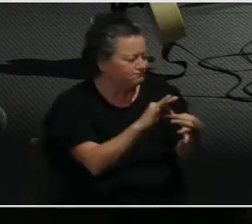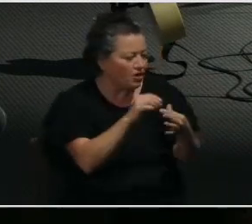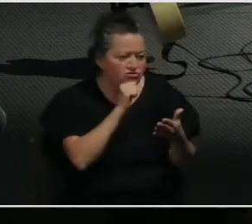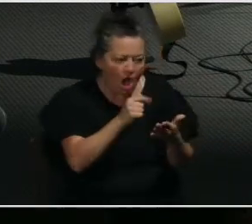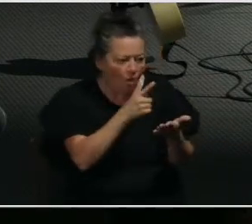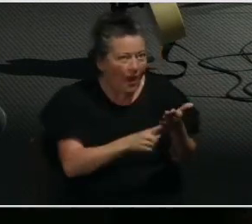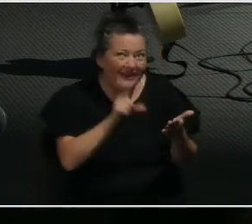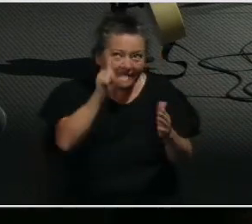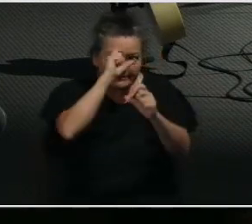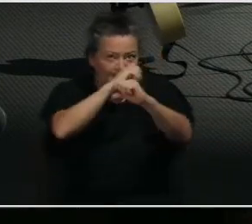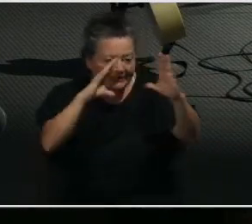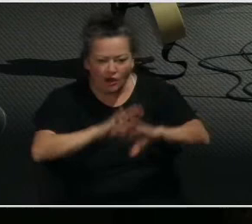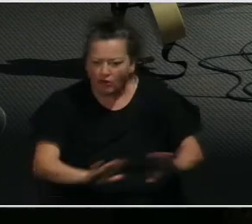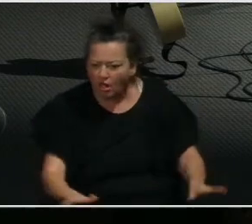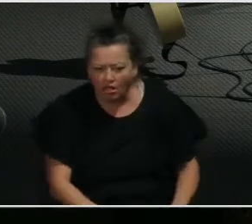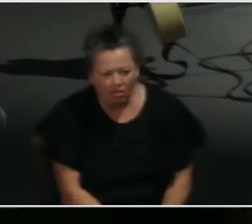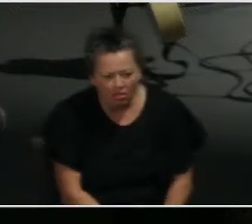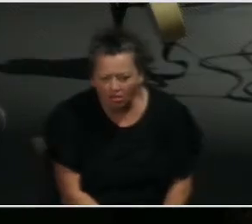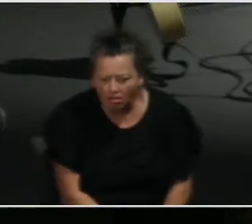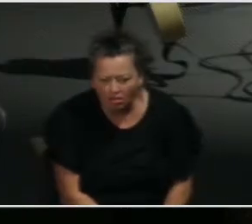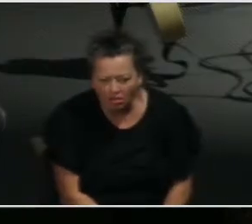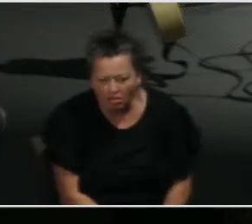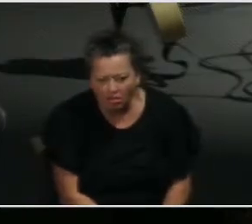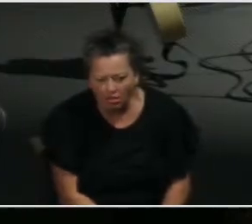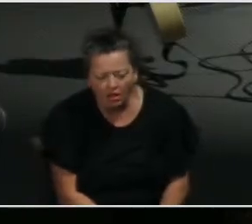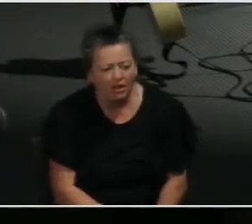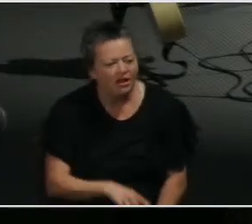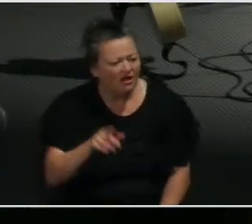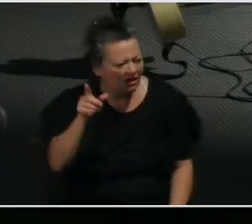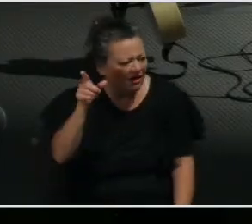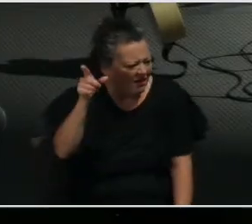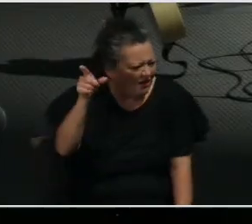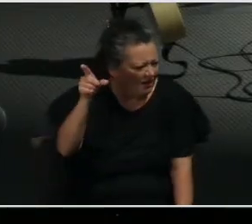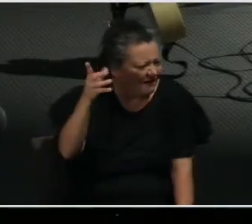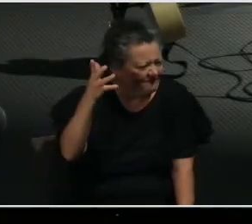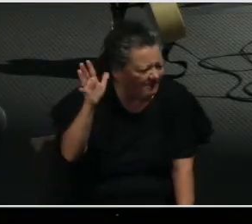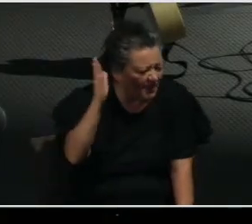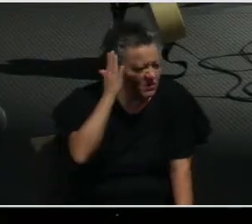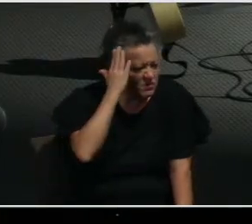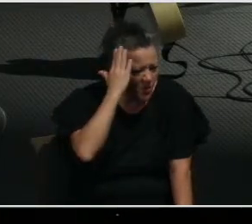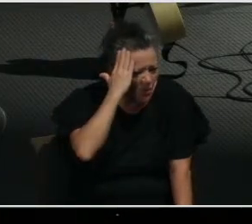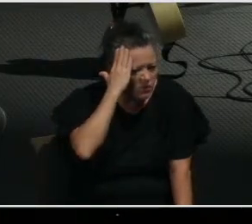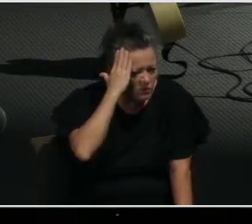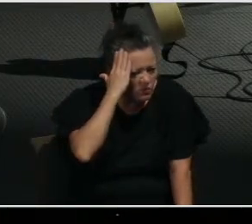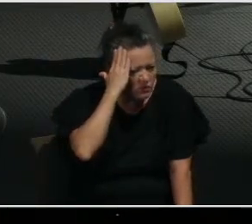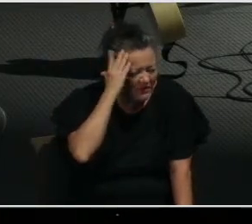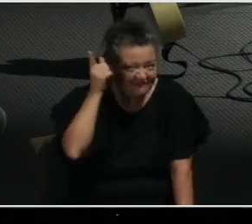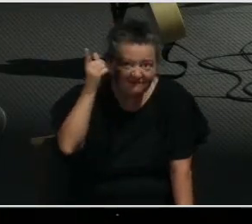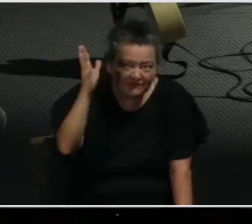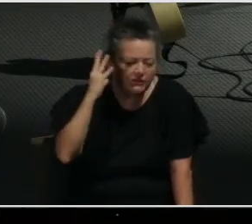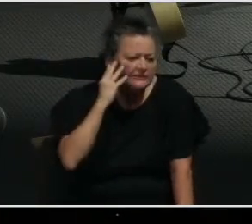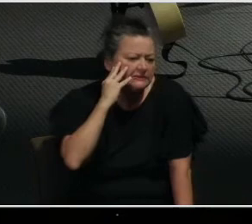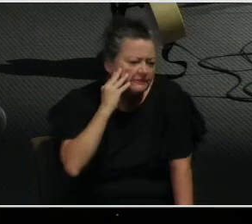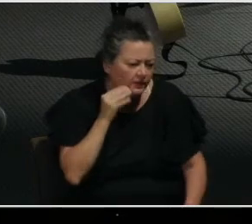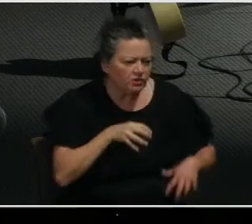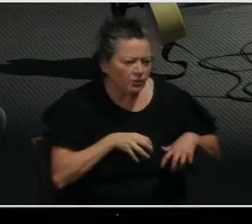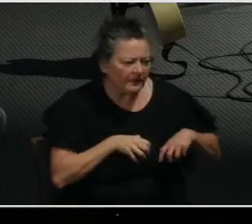God the Father knows what it's like to lose a loved one as His own Son died on the cross.